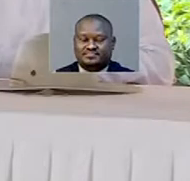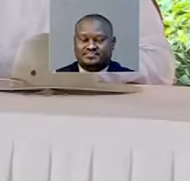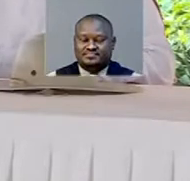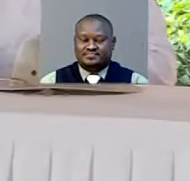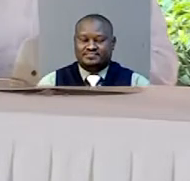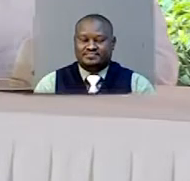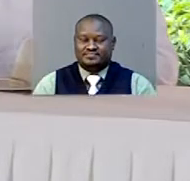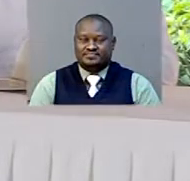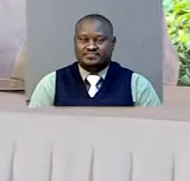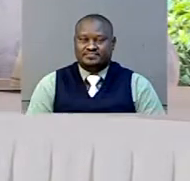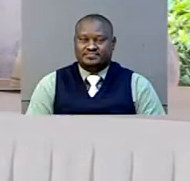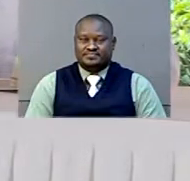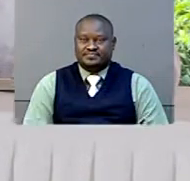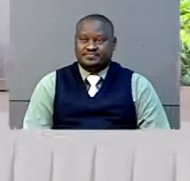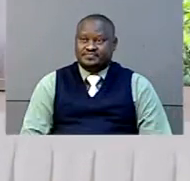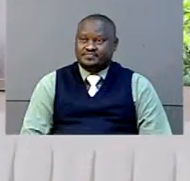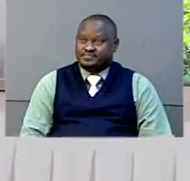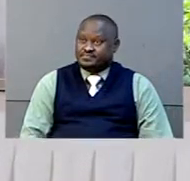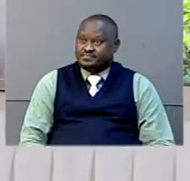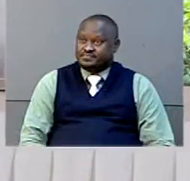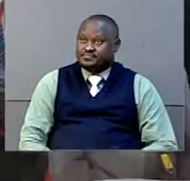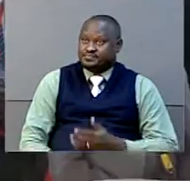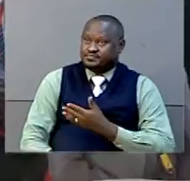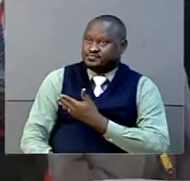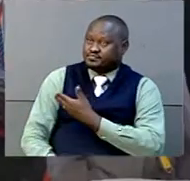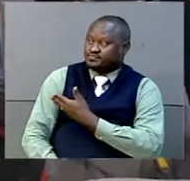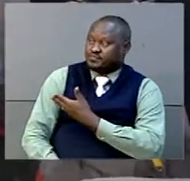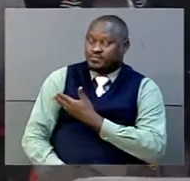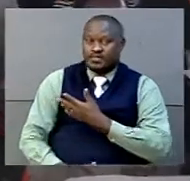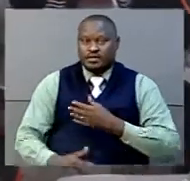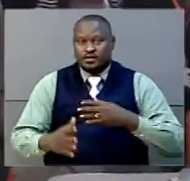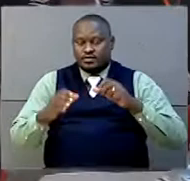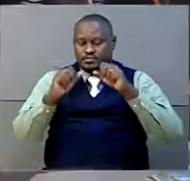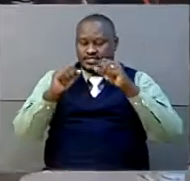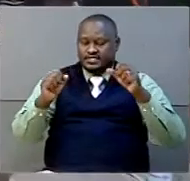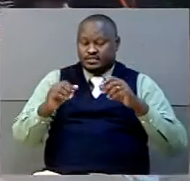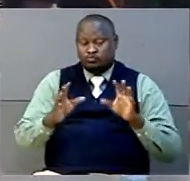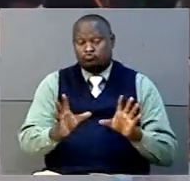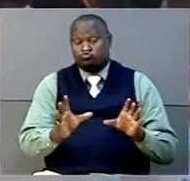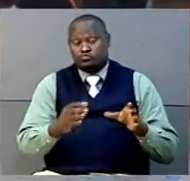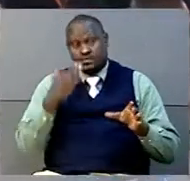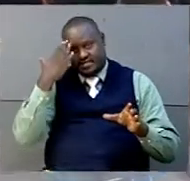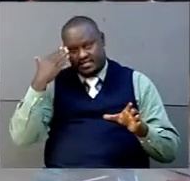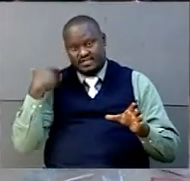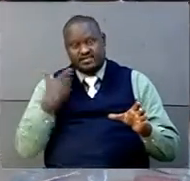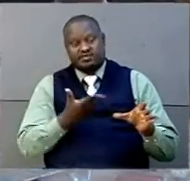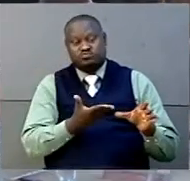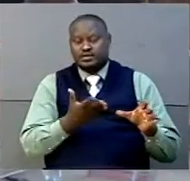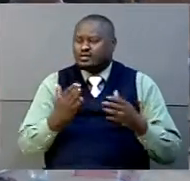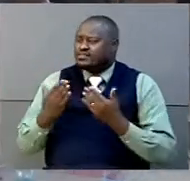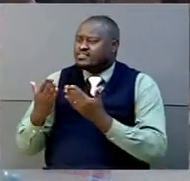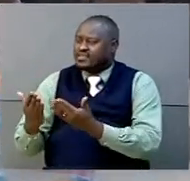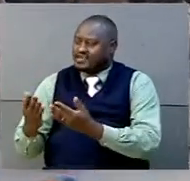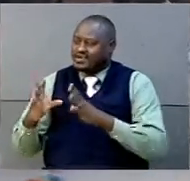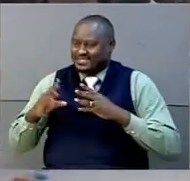Your Excellency, on behalf of all these head teachers, we thank you very much for sparing your time